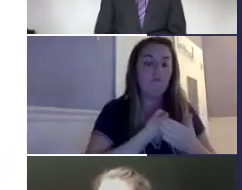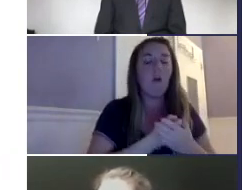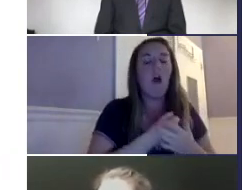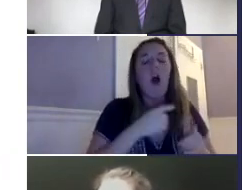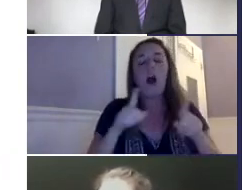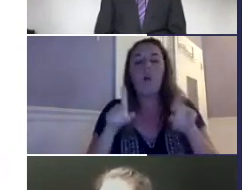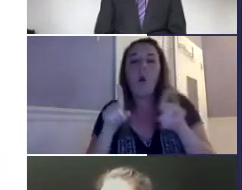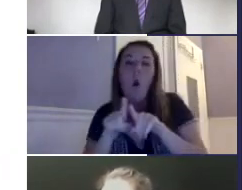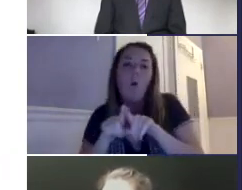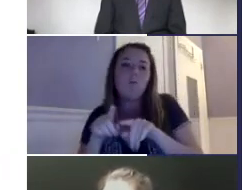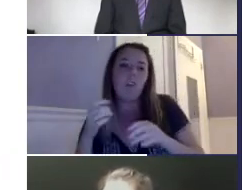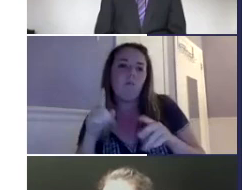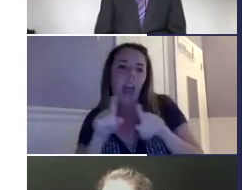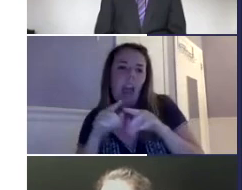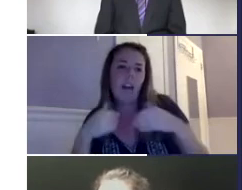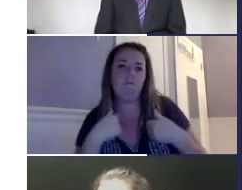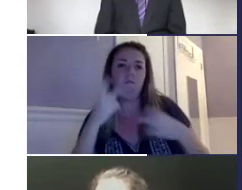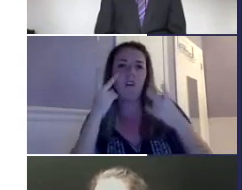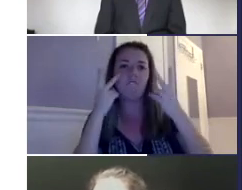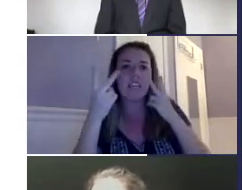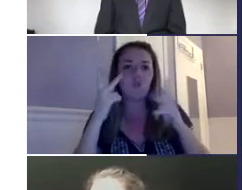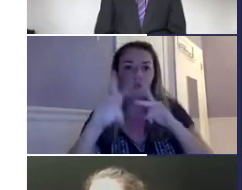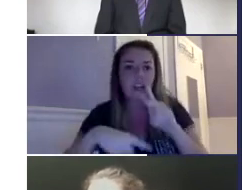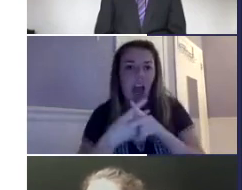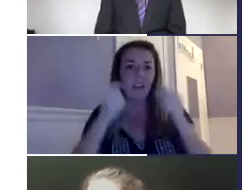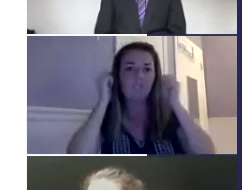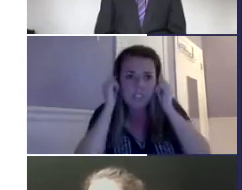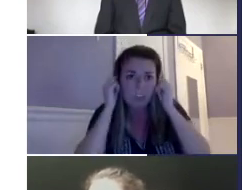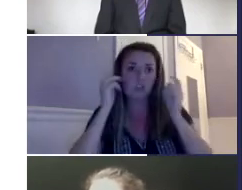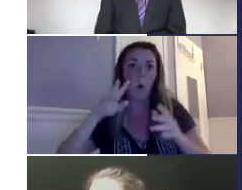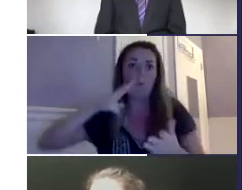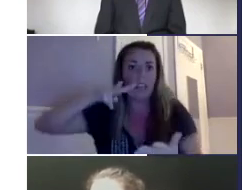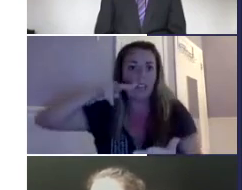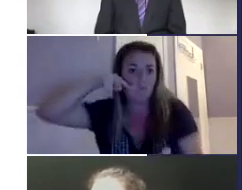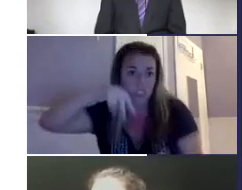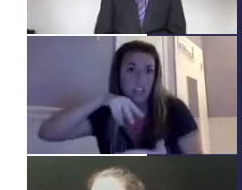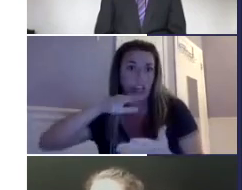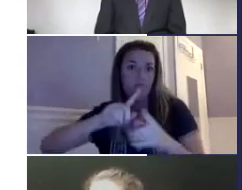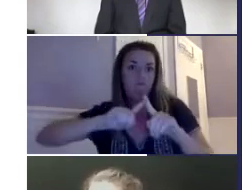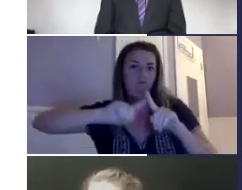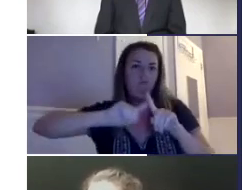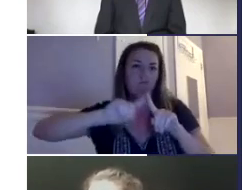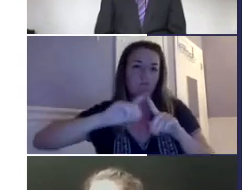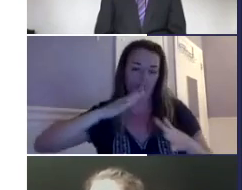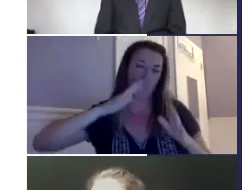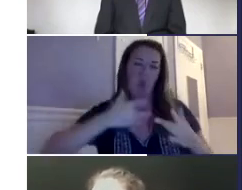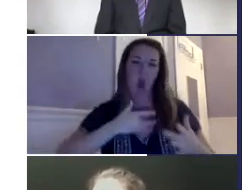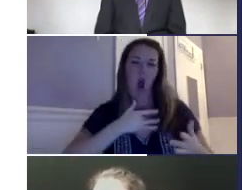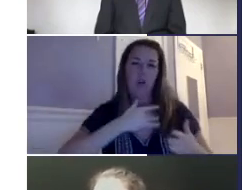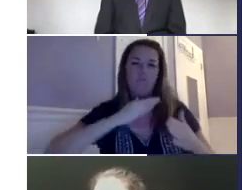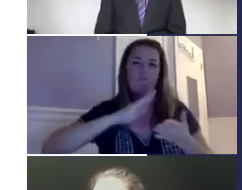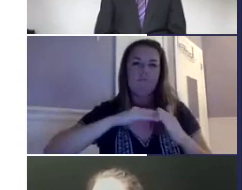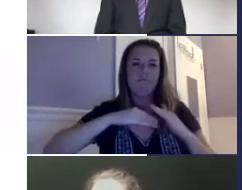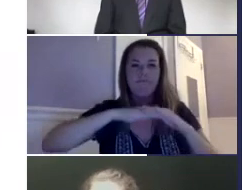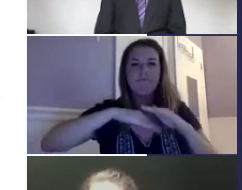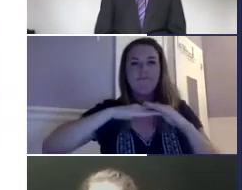stethoscope and hear the heartbeat of what they're listening to. There's also different kinds of visual stethoscopes that can be used so you can